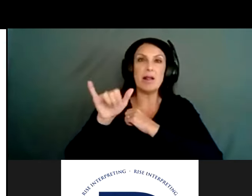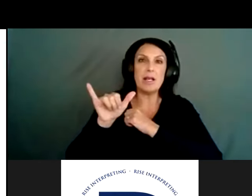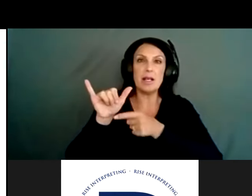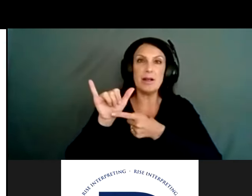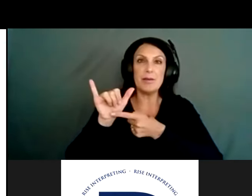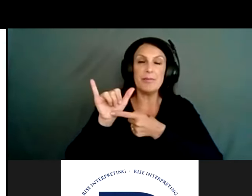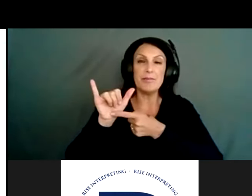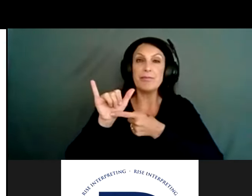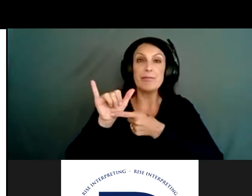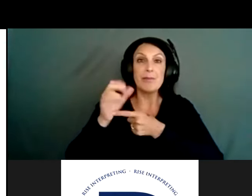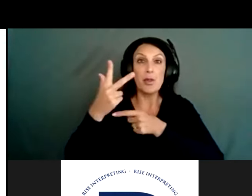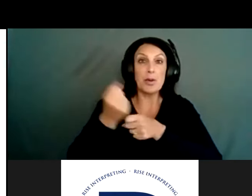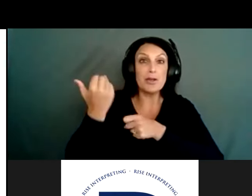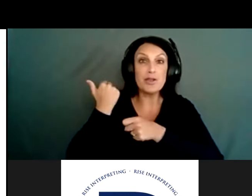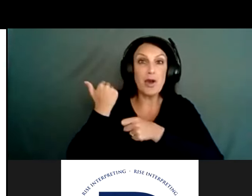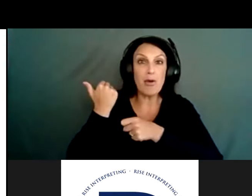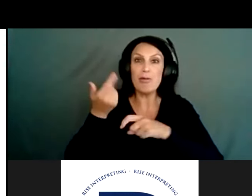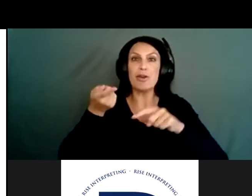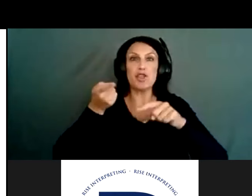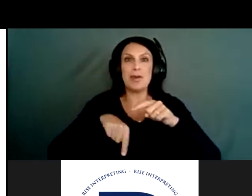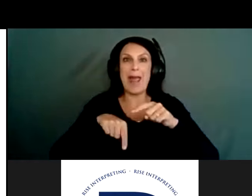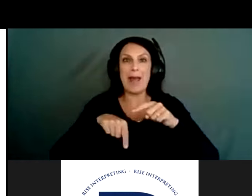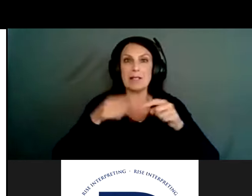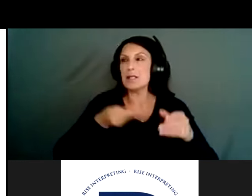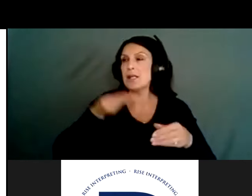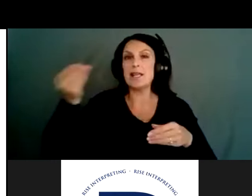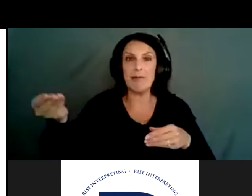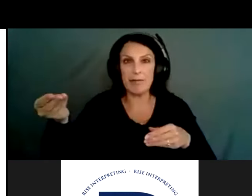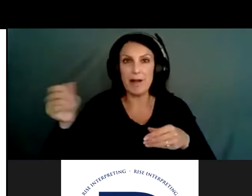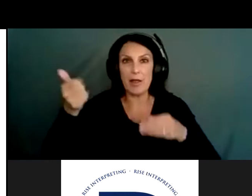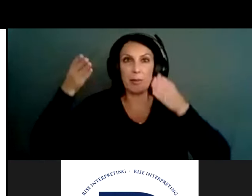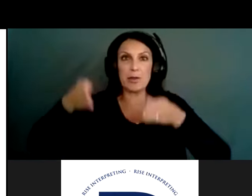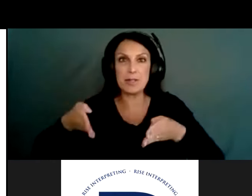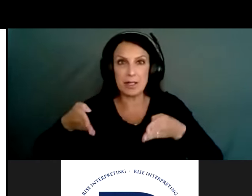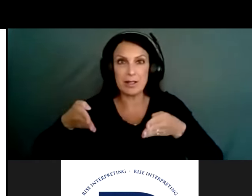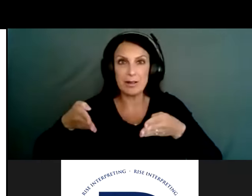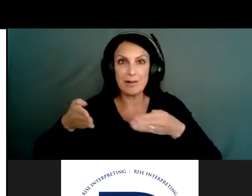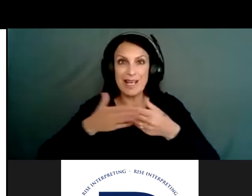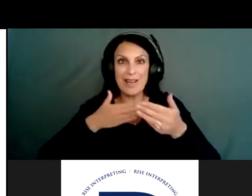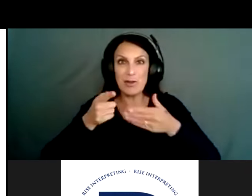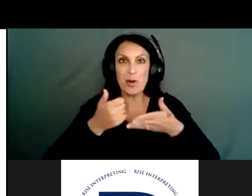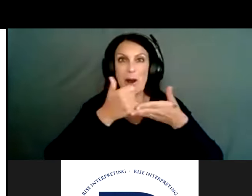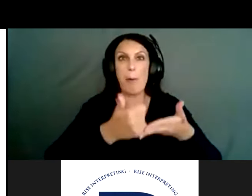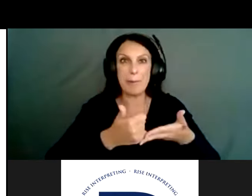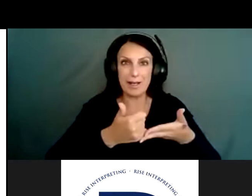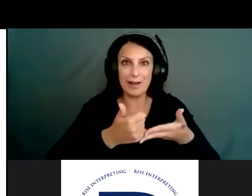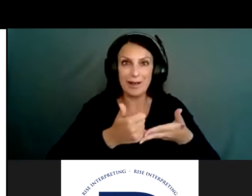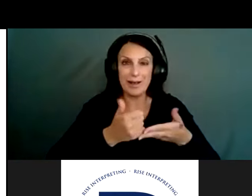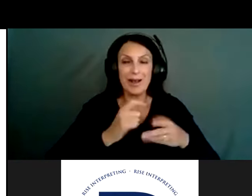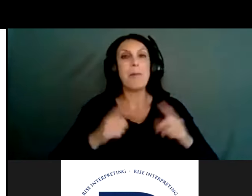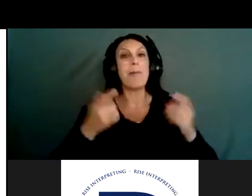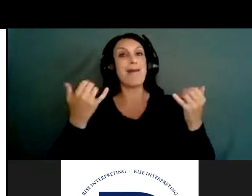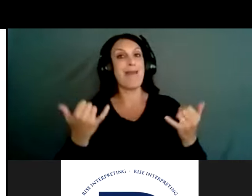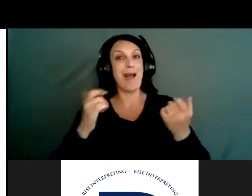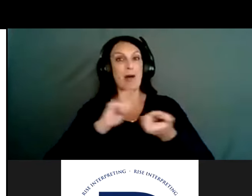laws about who can have purchased transfer firearms. Fortunately, though, we have what's referred to as a safe harbor law.